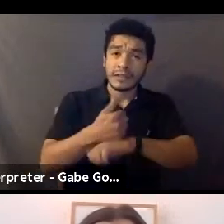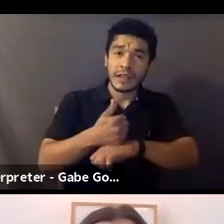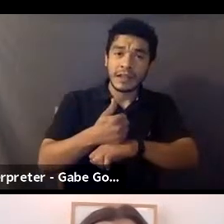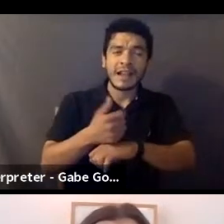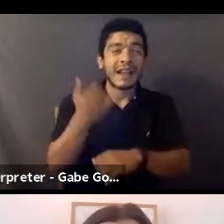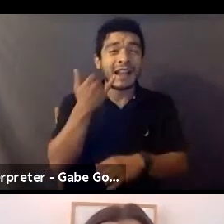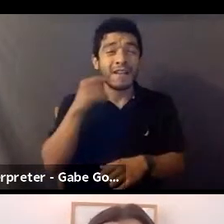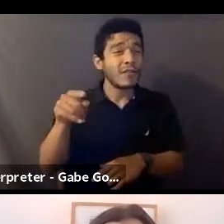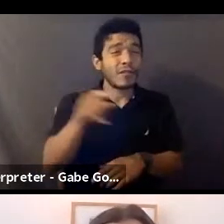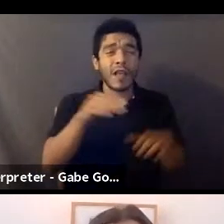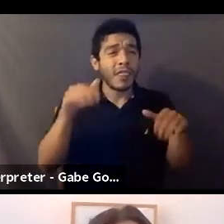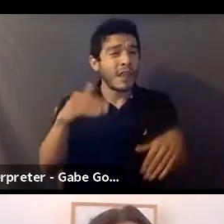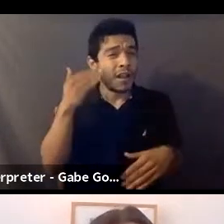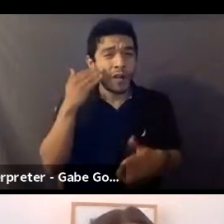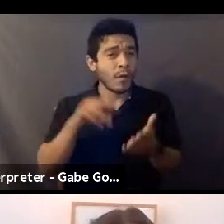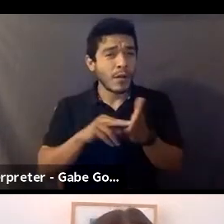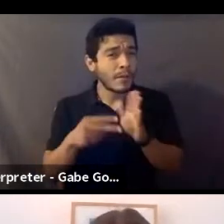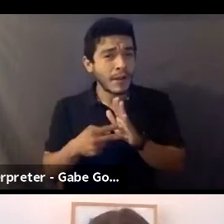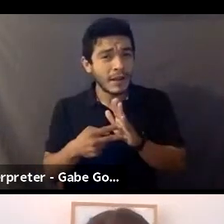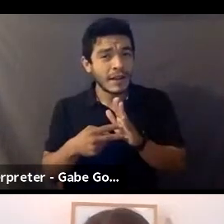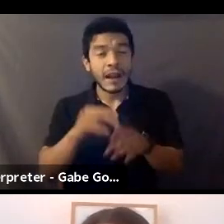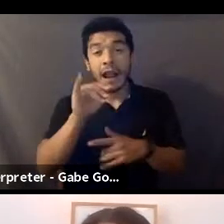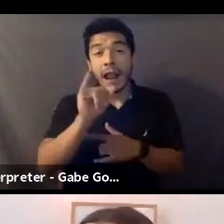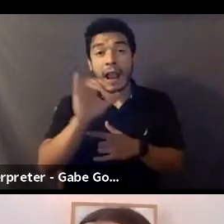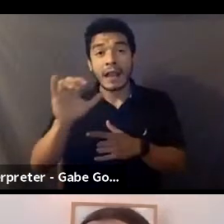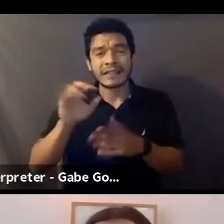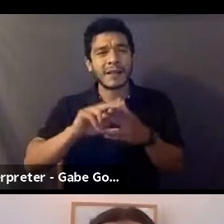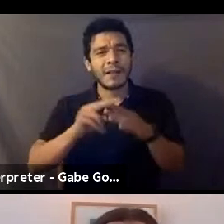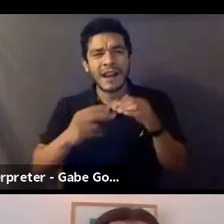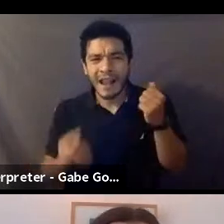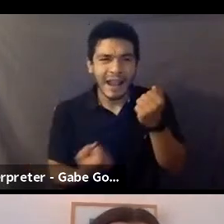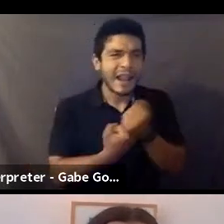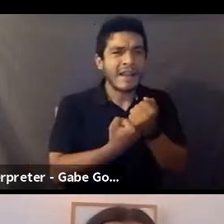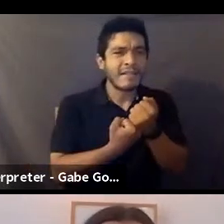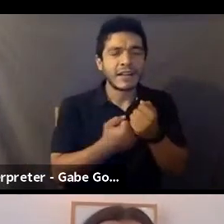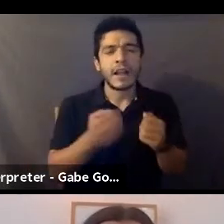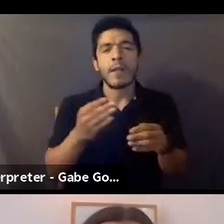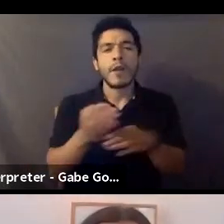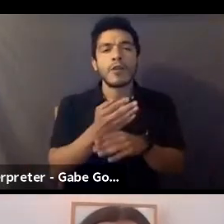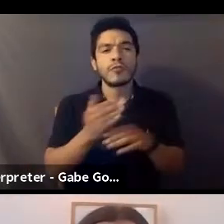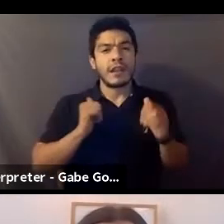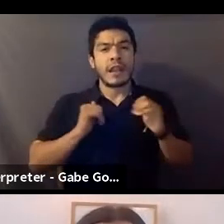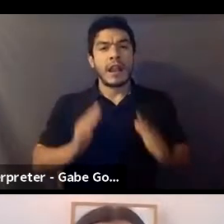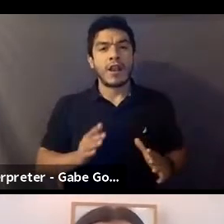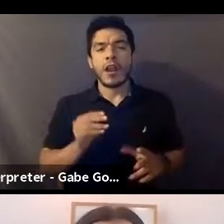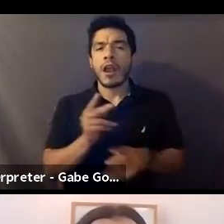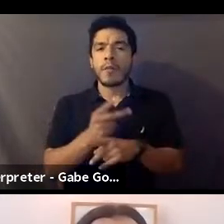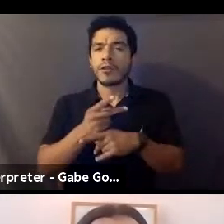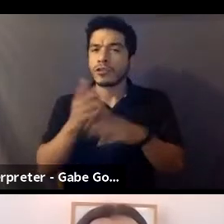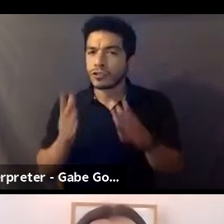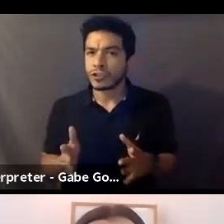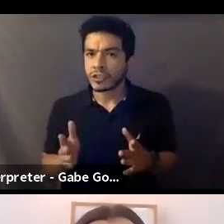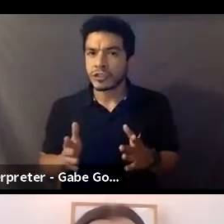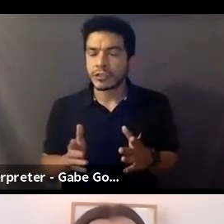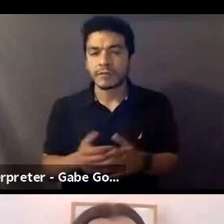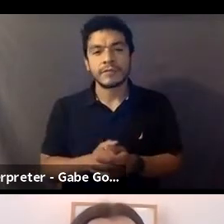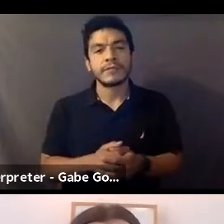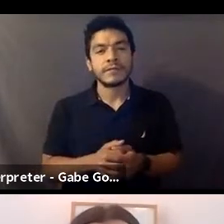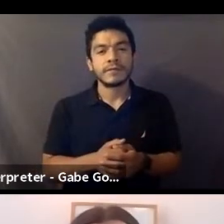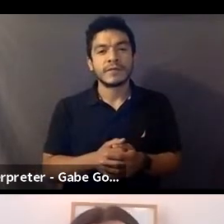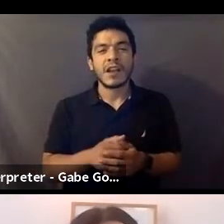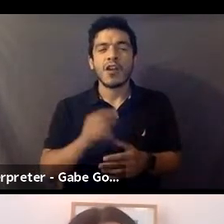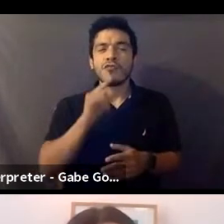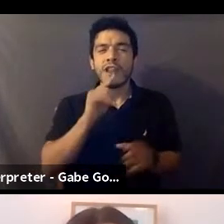do, an intimacy coordinator is an advocate, a liaison between actors and production, a, I guess you would call a